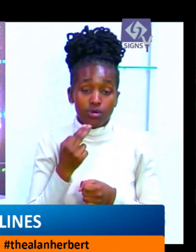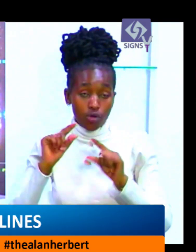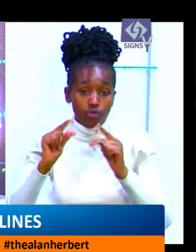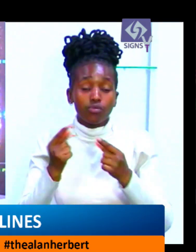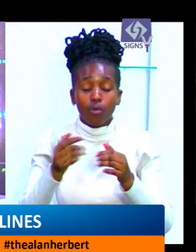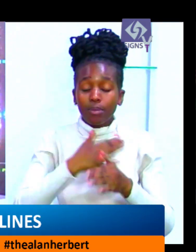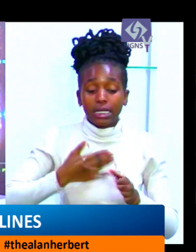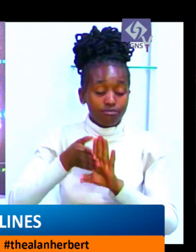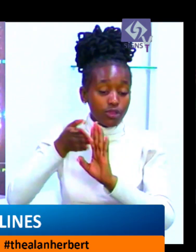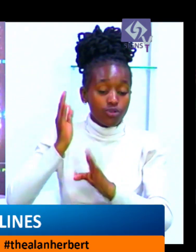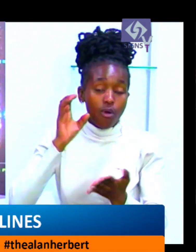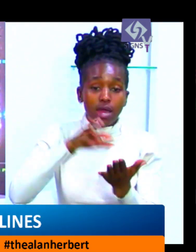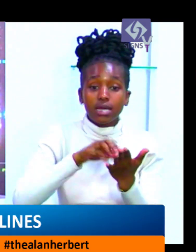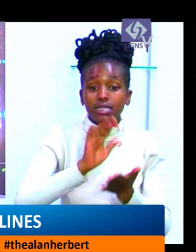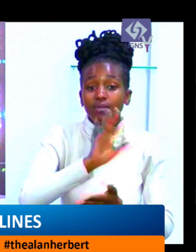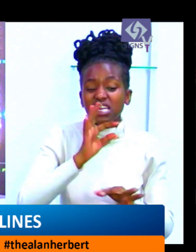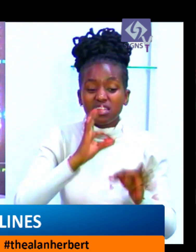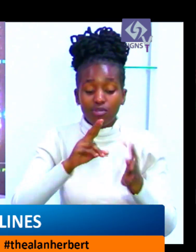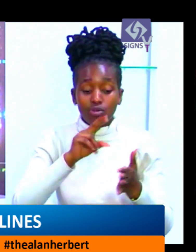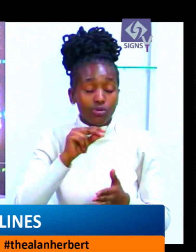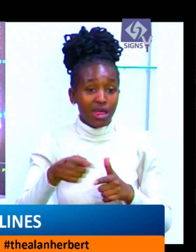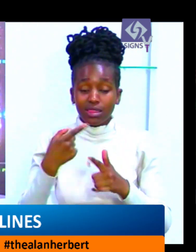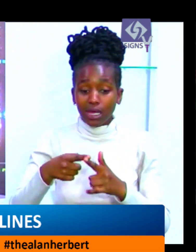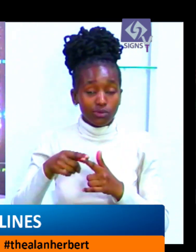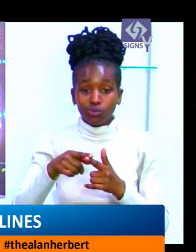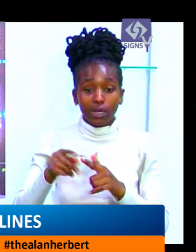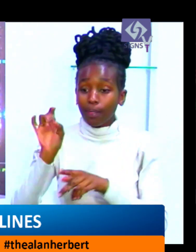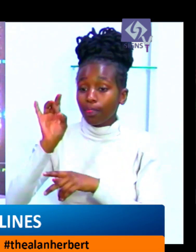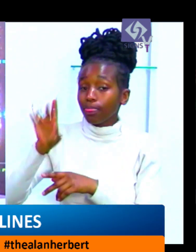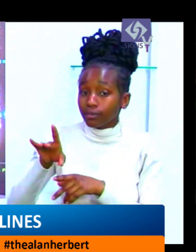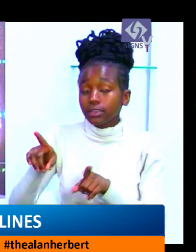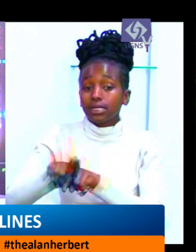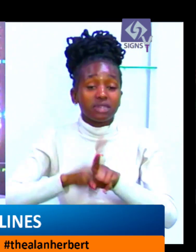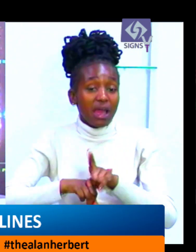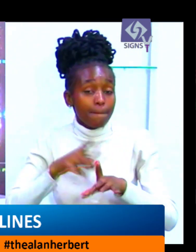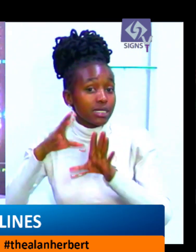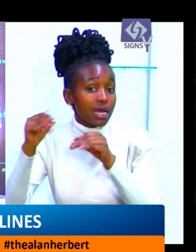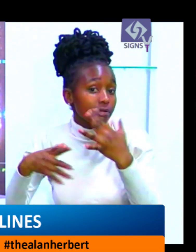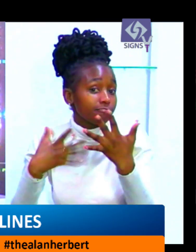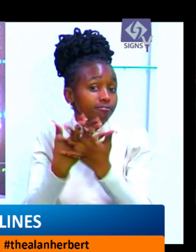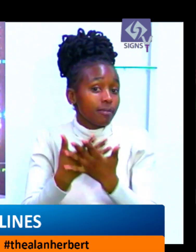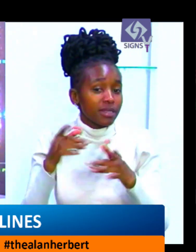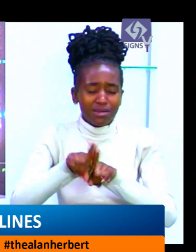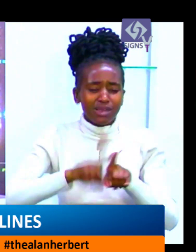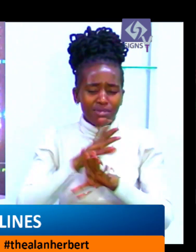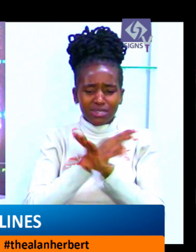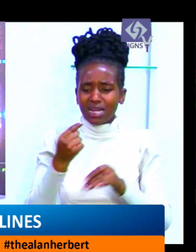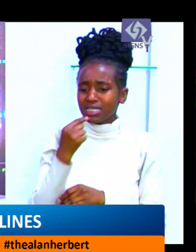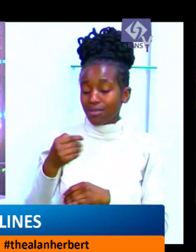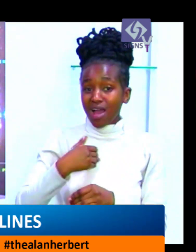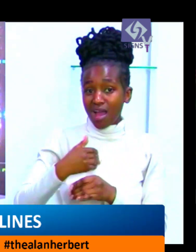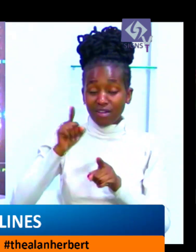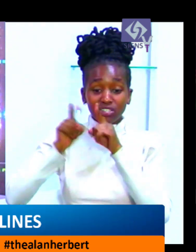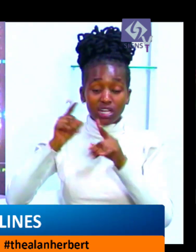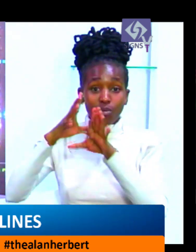cases, failure to which they will be deported, jailed, or take what the president described as a journey to